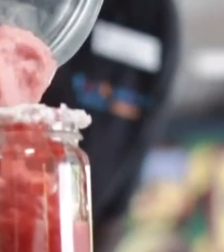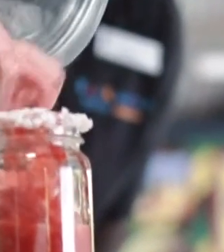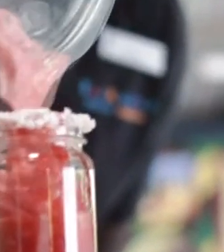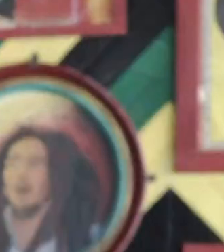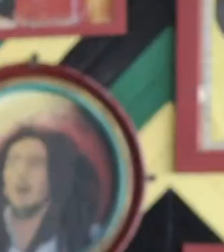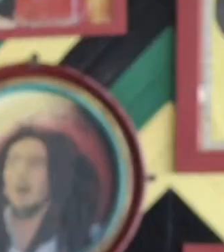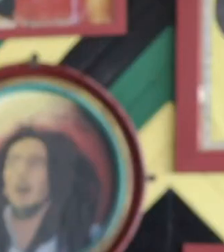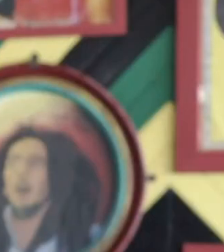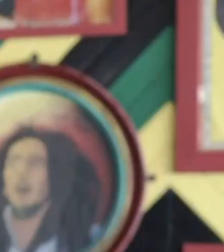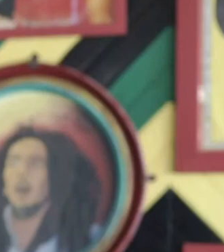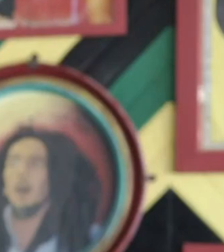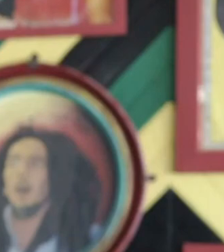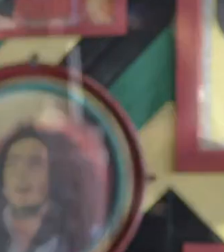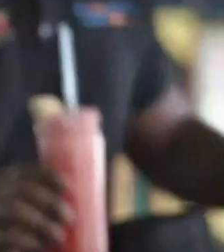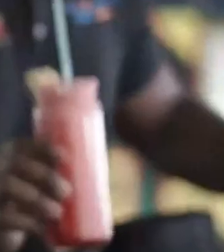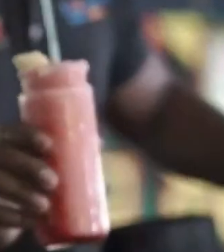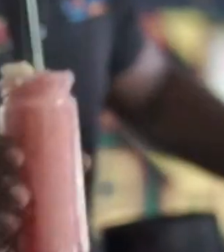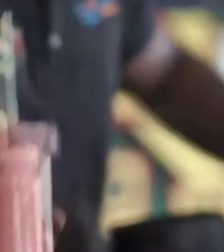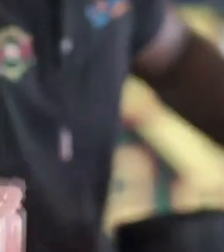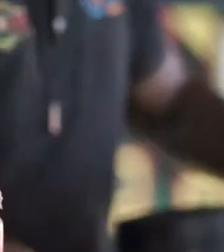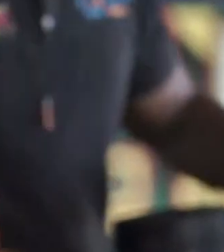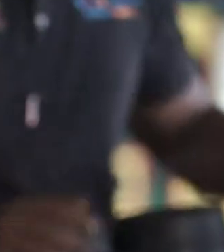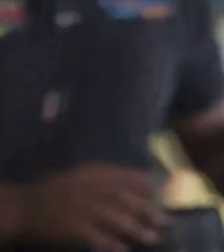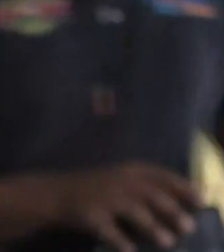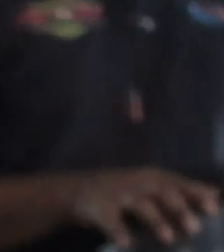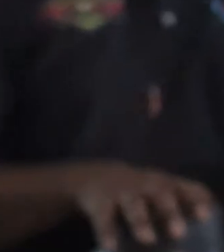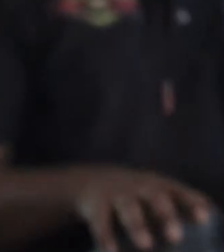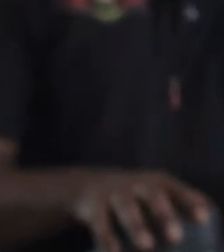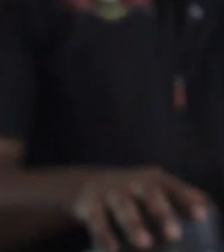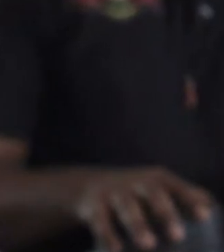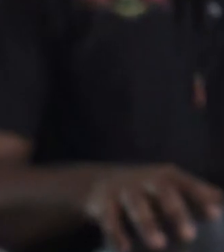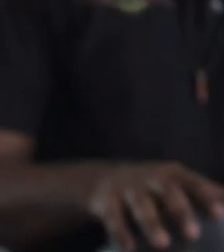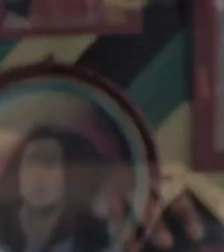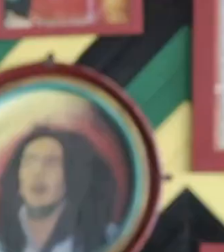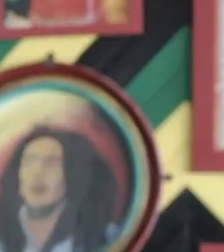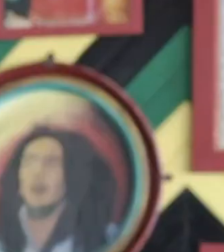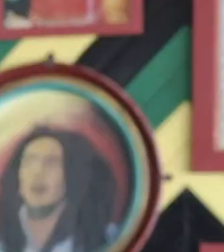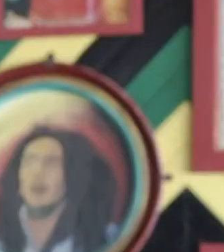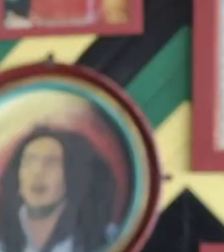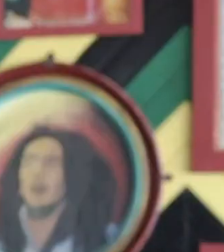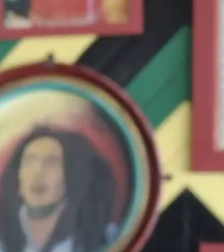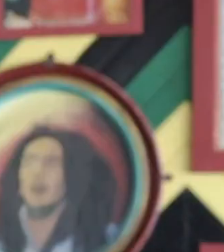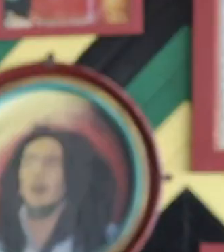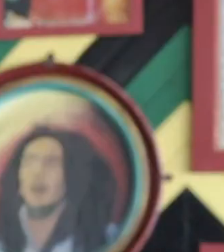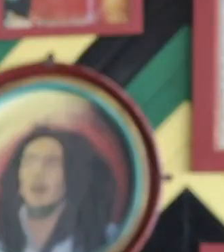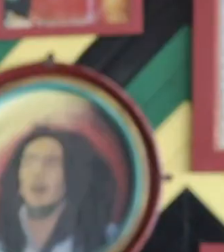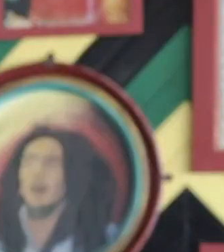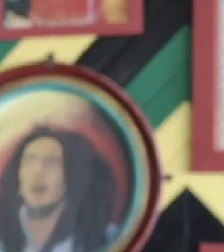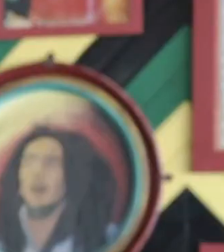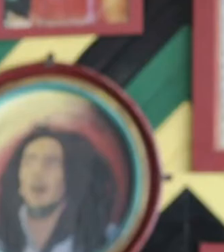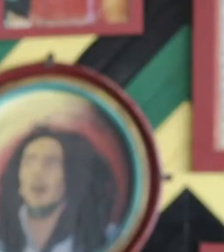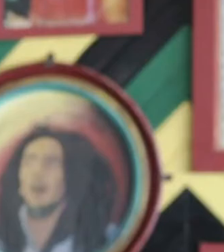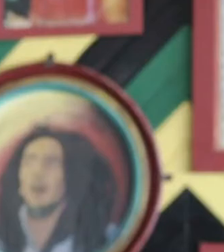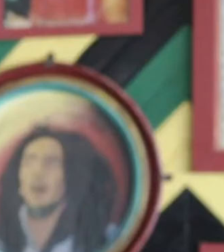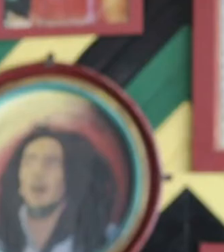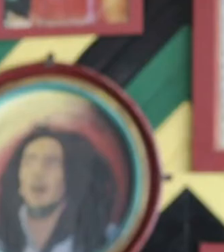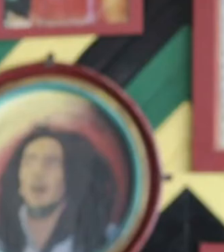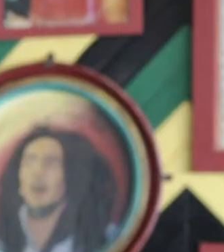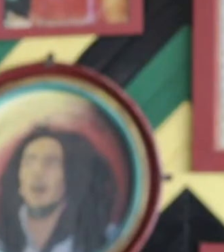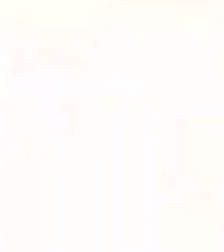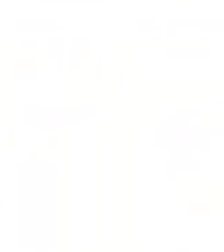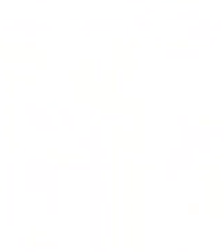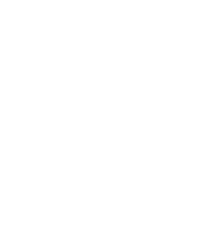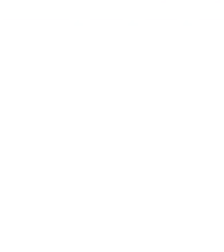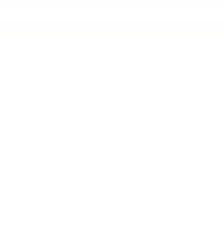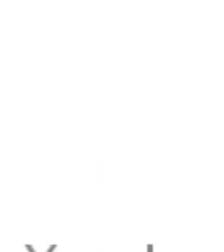my family, basically build my house. Everything I do is my job, what I do here. Tourism is definitely working for me. Tourism is working